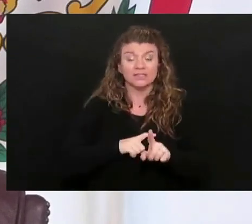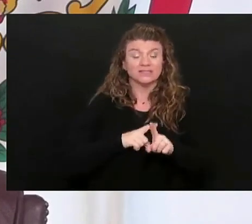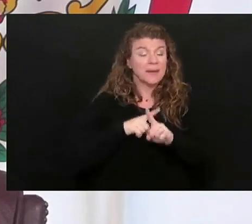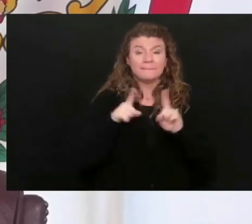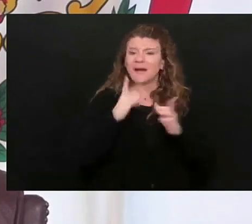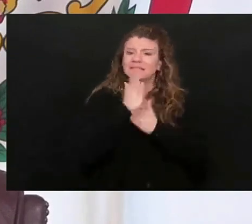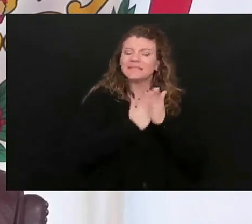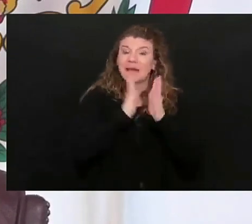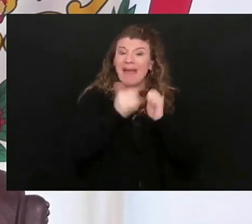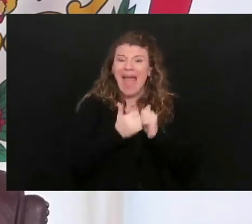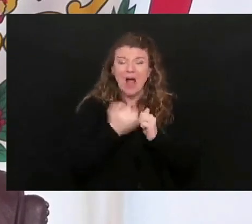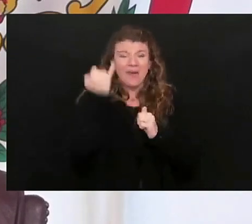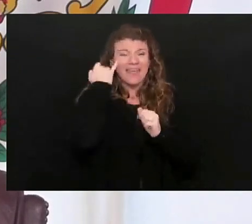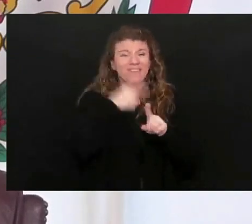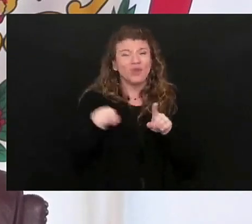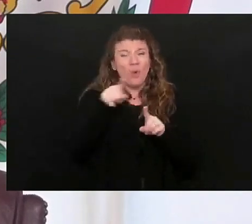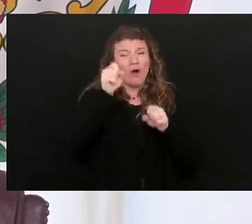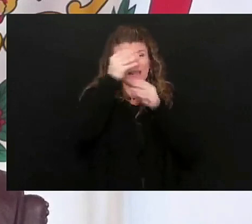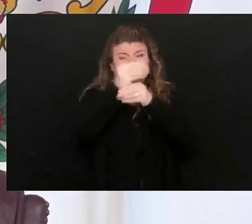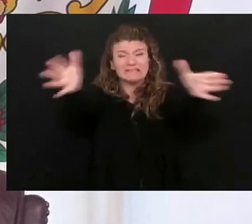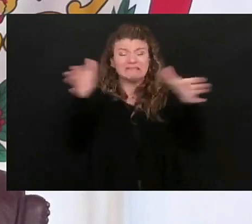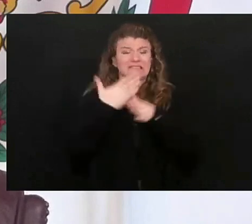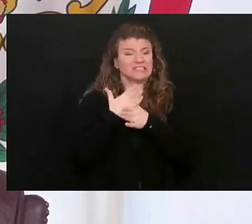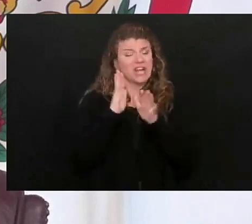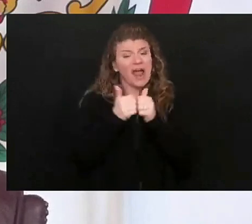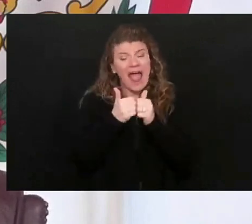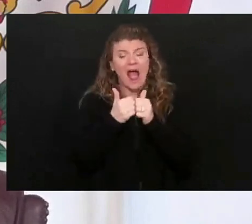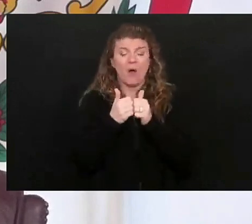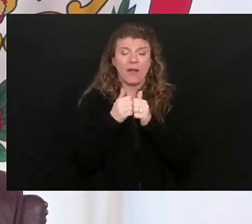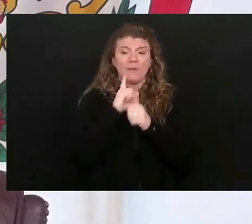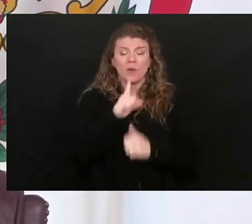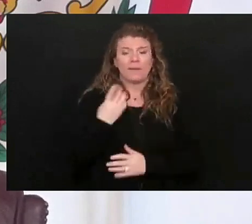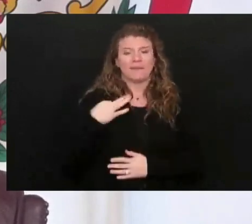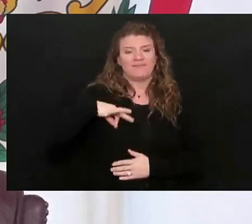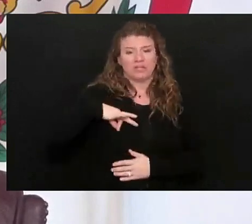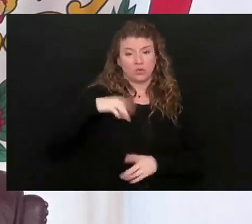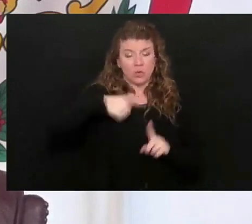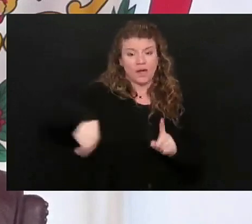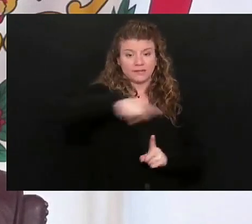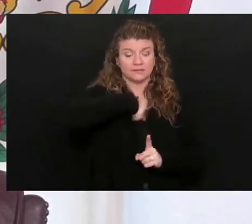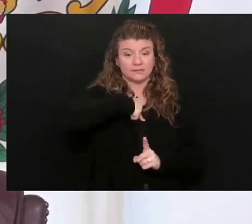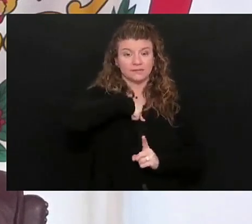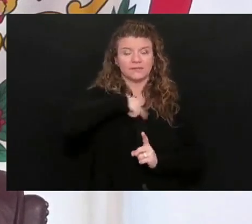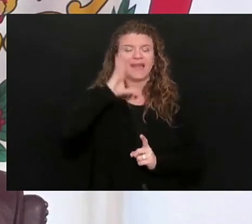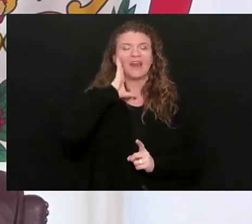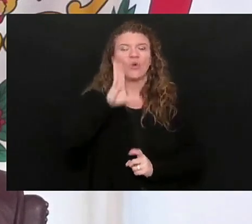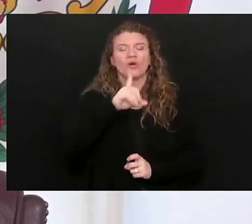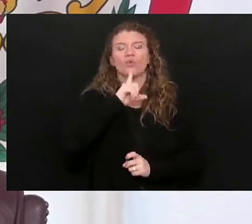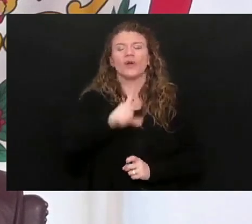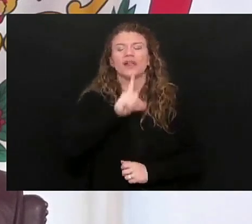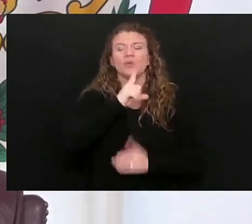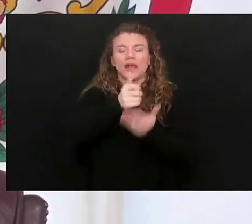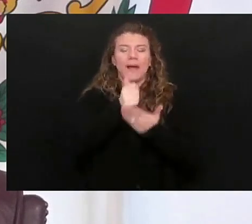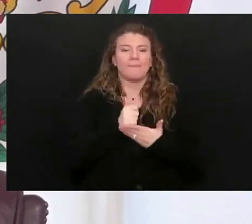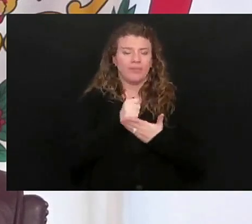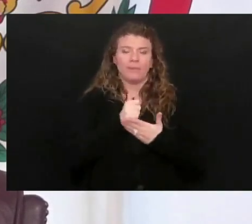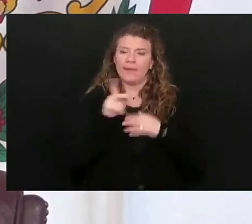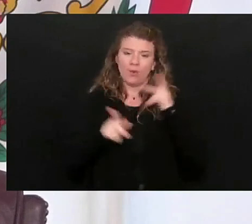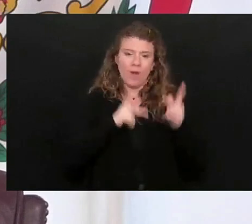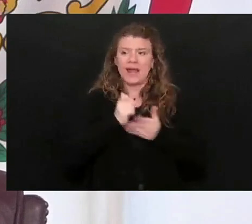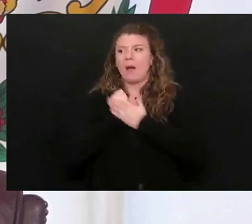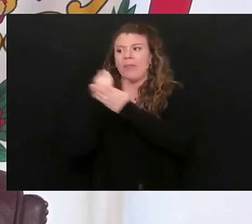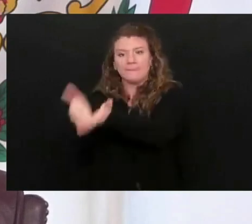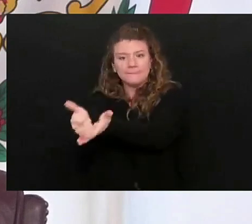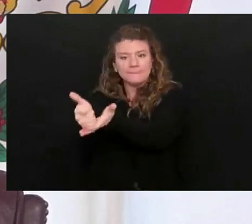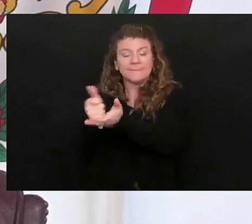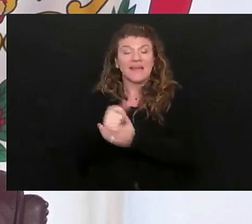way, Haley, if you could get those words out and everything, it would be really beneficial to all of us, and it would really, really help those and everything. But all